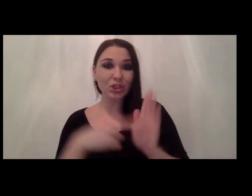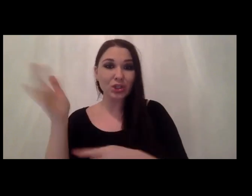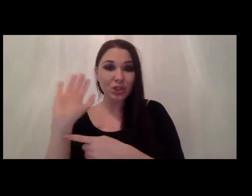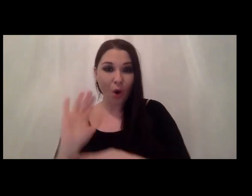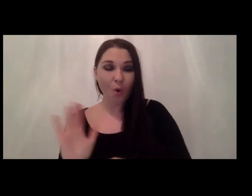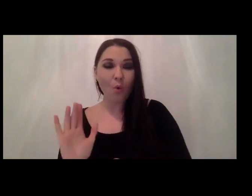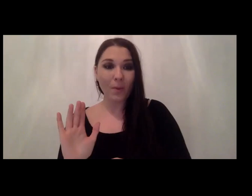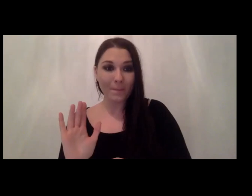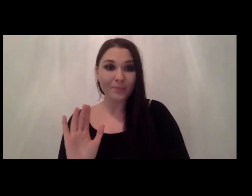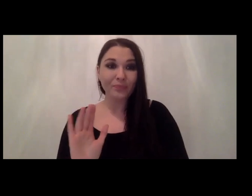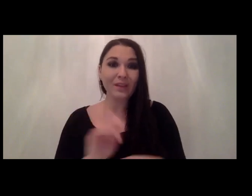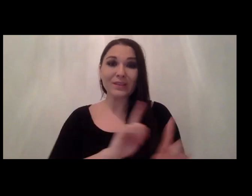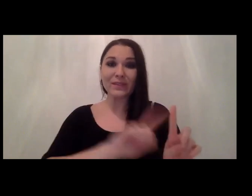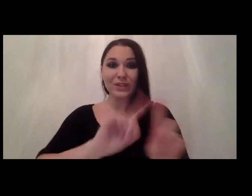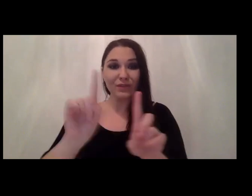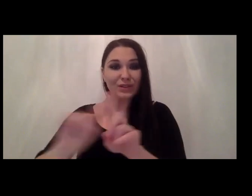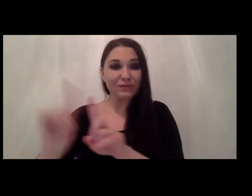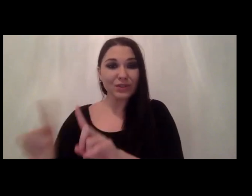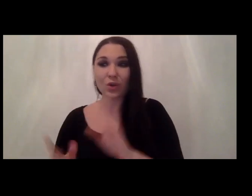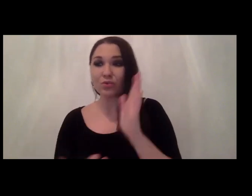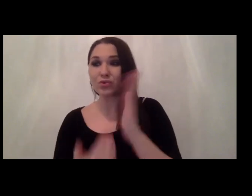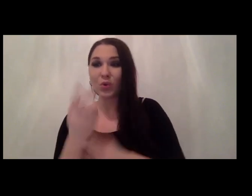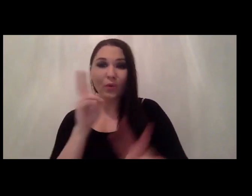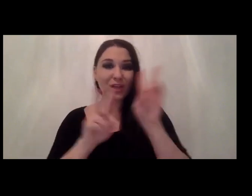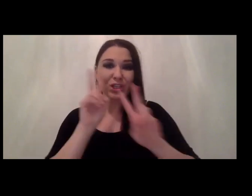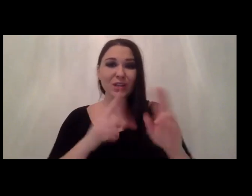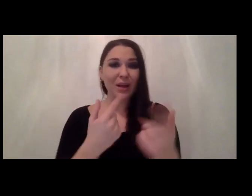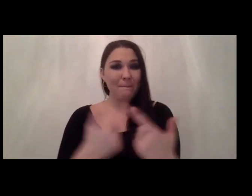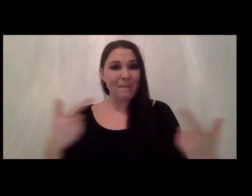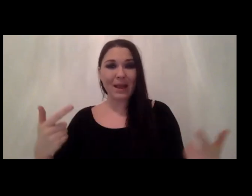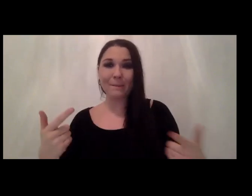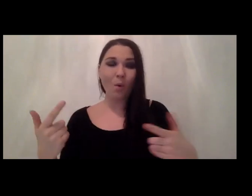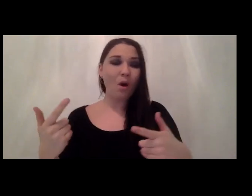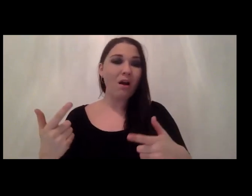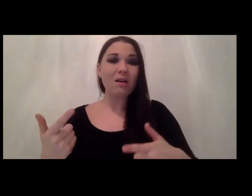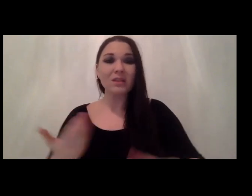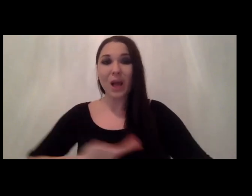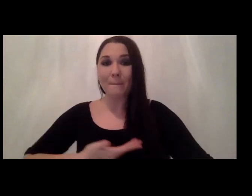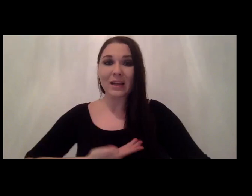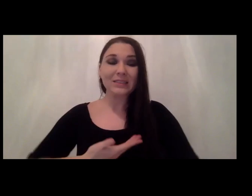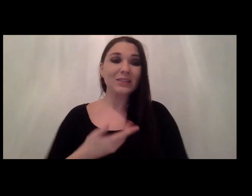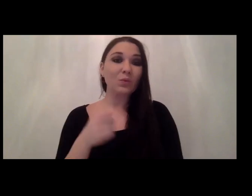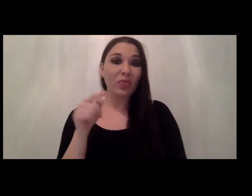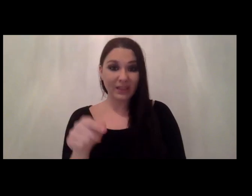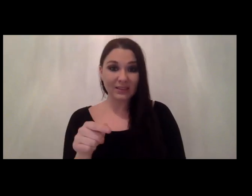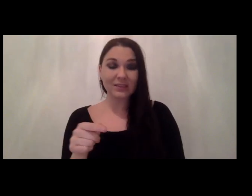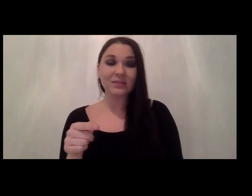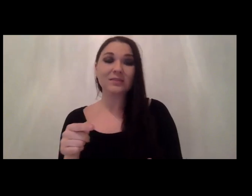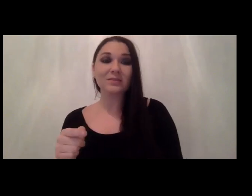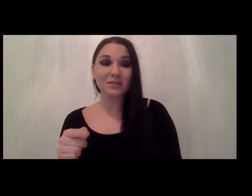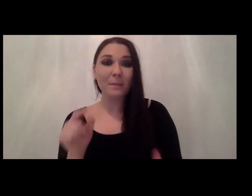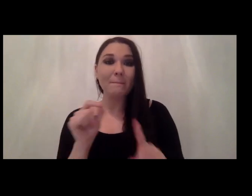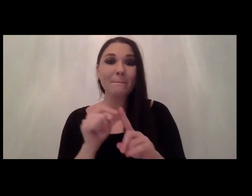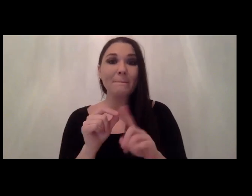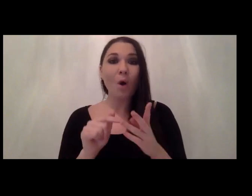Ventures, Blick AI, Moon Vision and many more. So the goal is is that this podcast series will start to stream